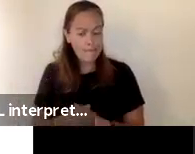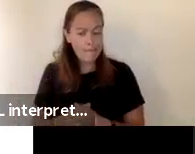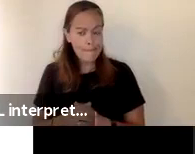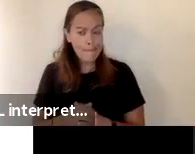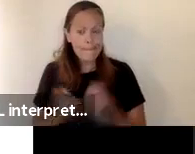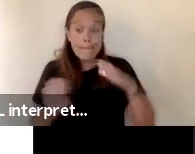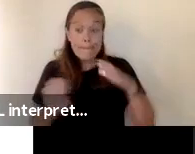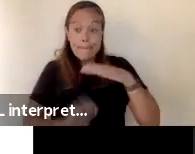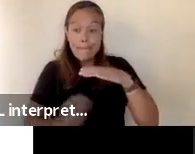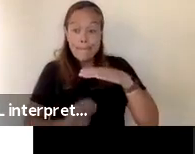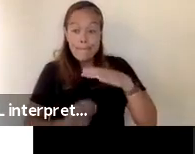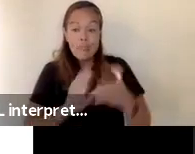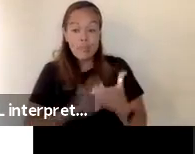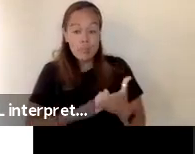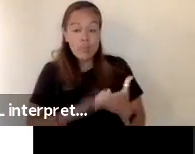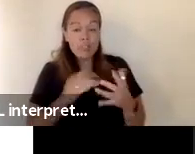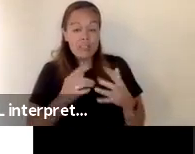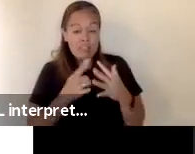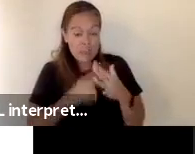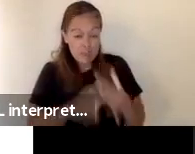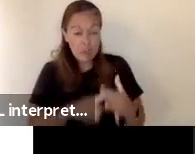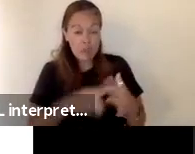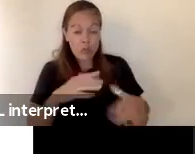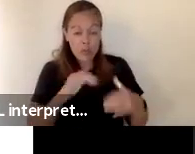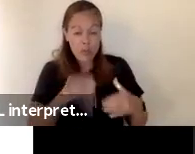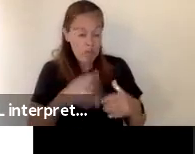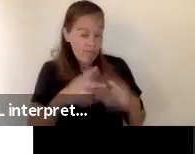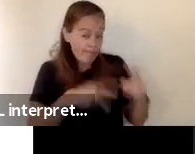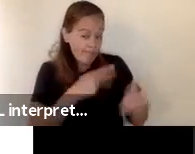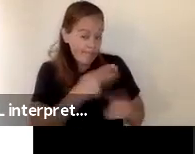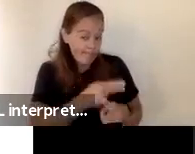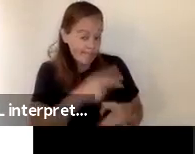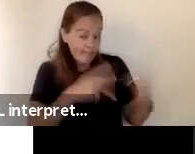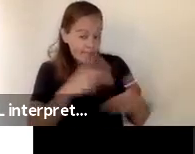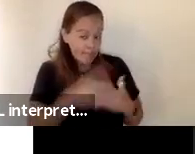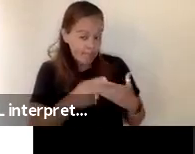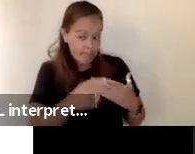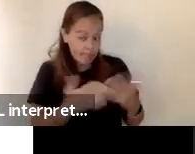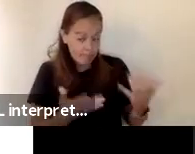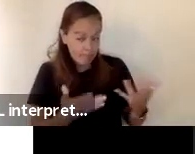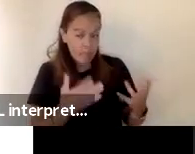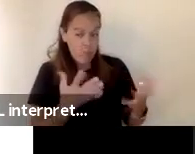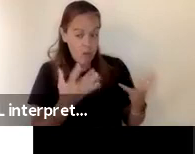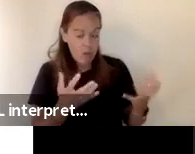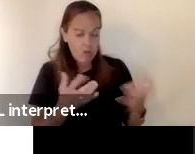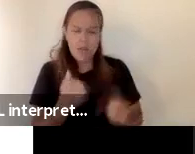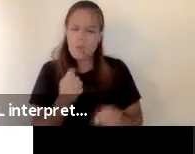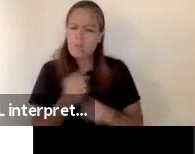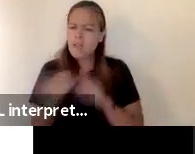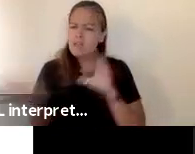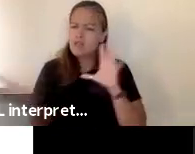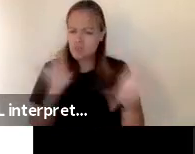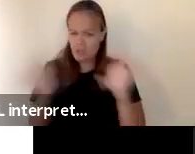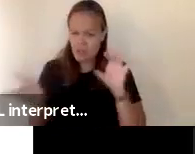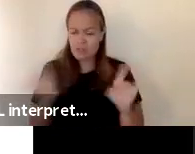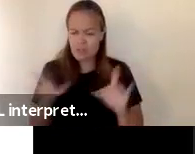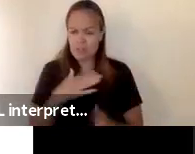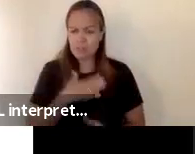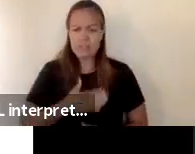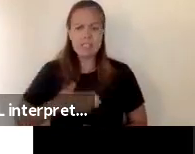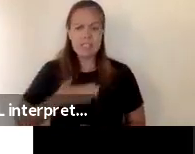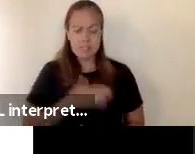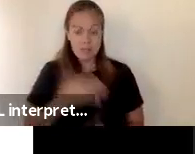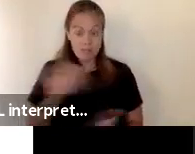elementaries are currently doing it to see what program type options to follow so please make your selection and